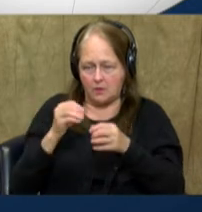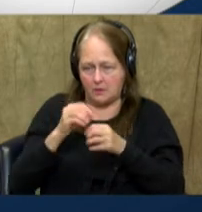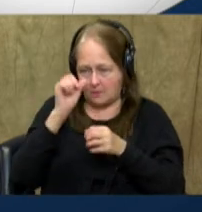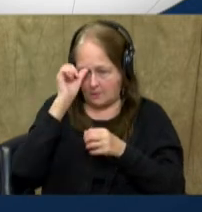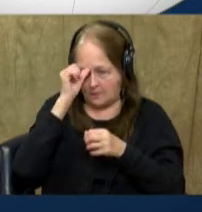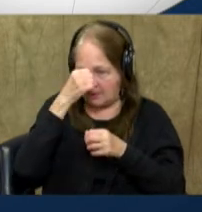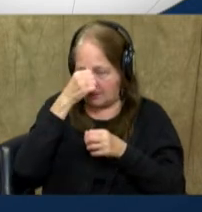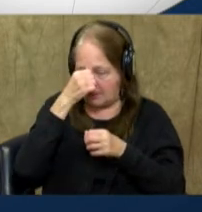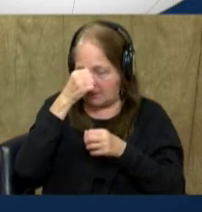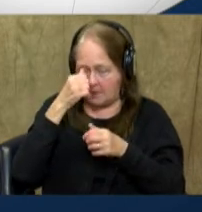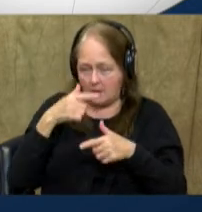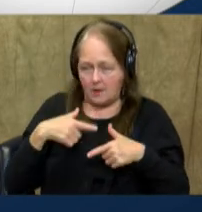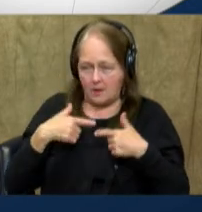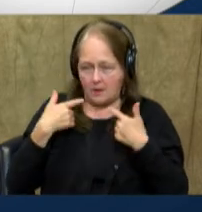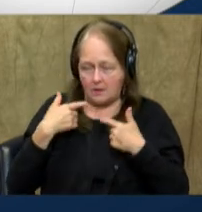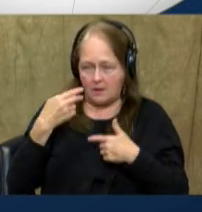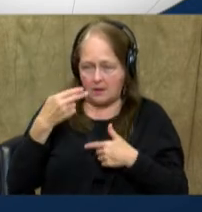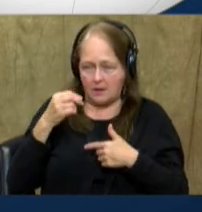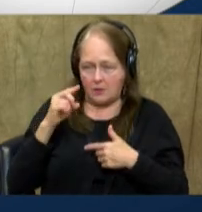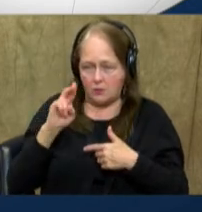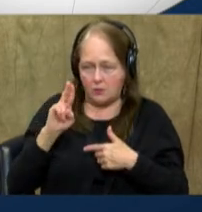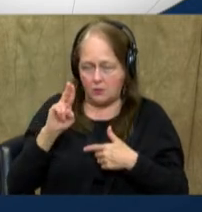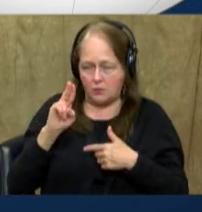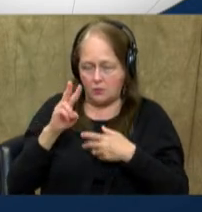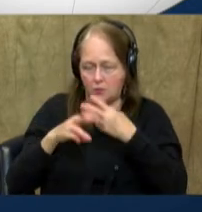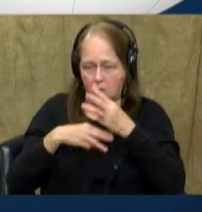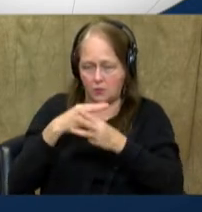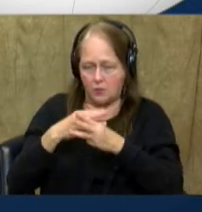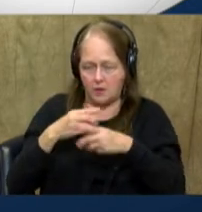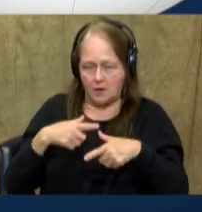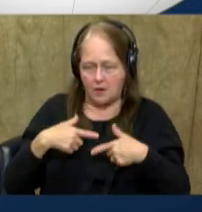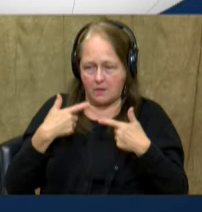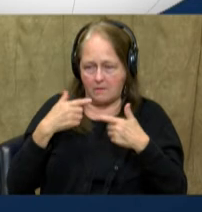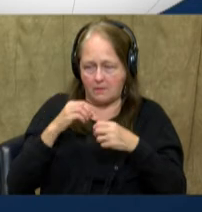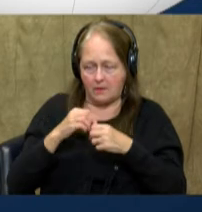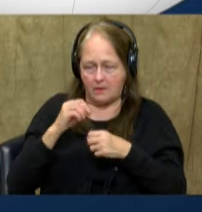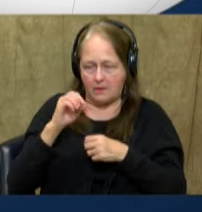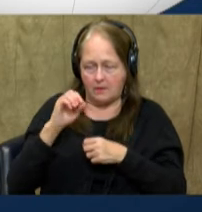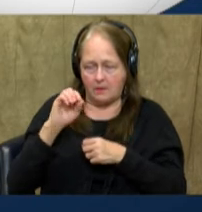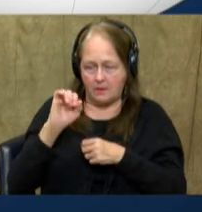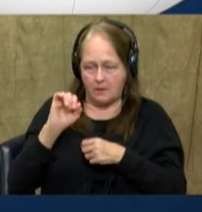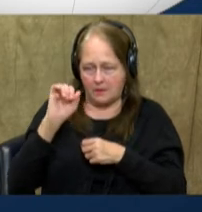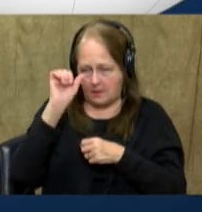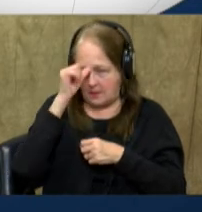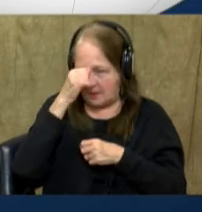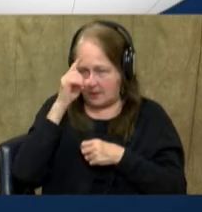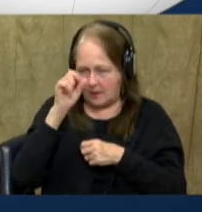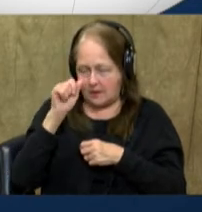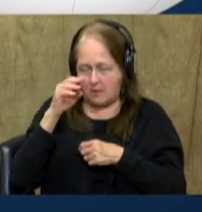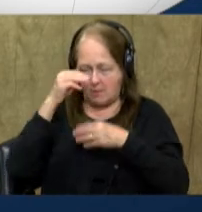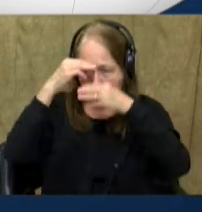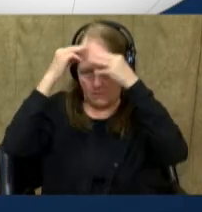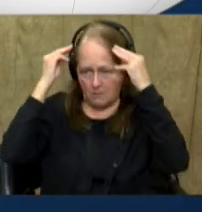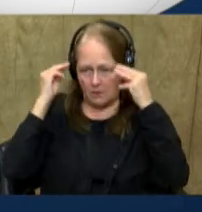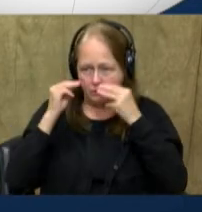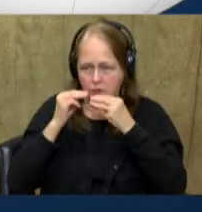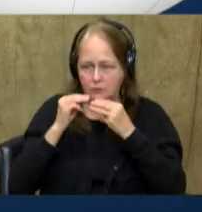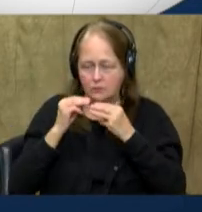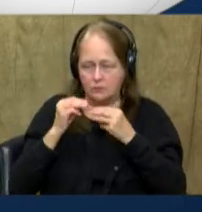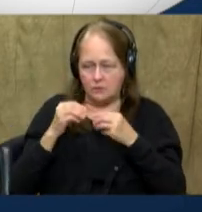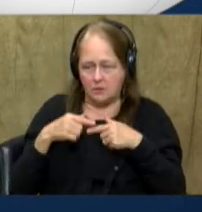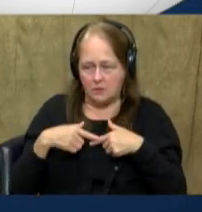Hindu. About 98 percent of the world's Hindus live in India. There are also Muslims and other religions here.